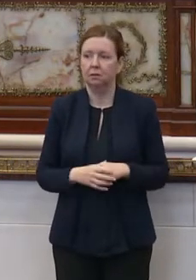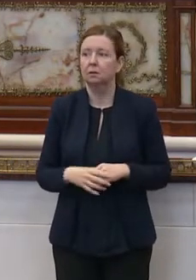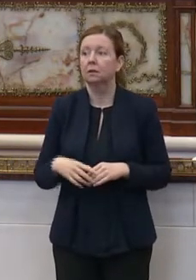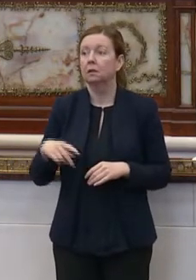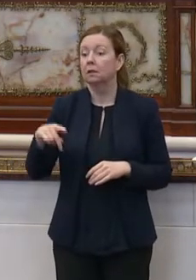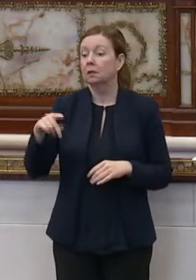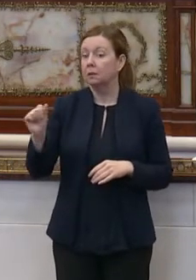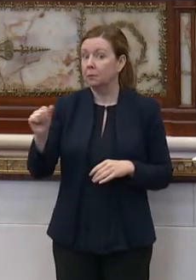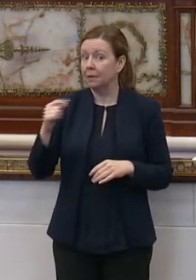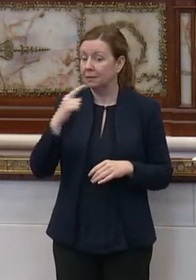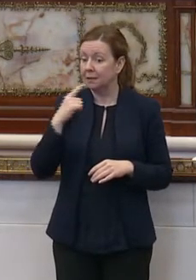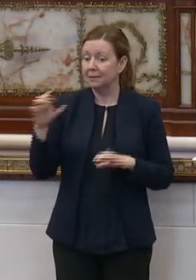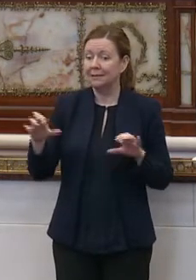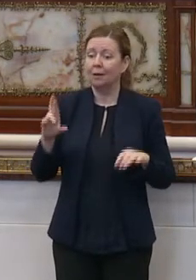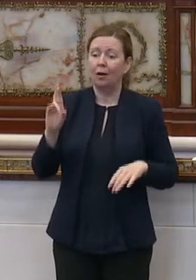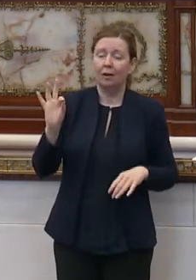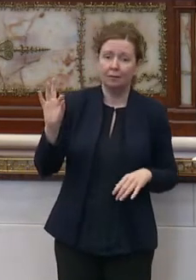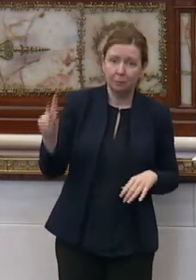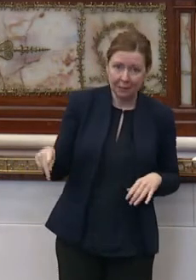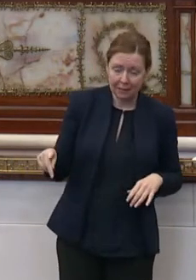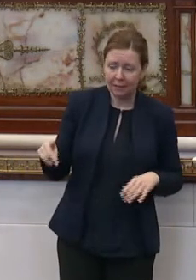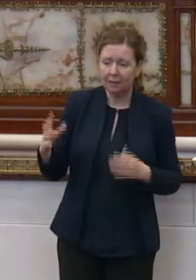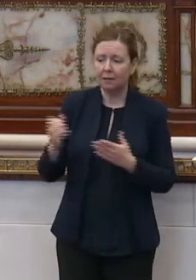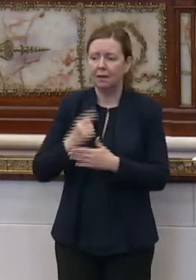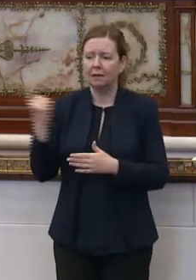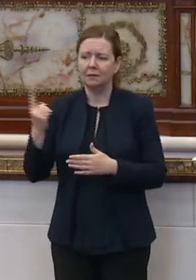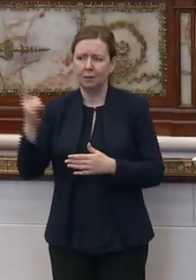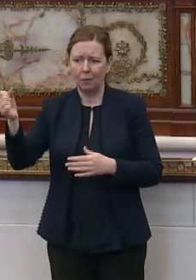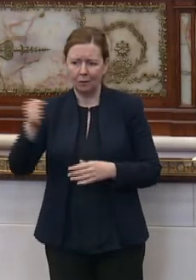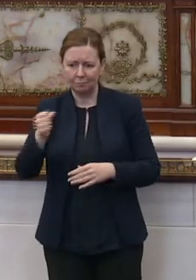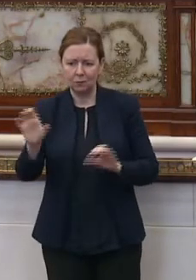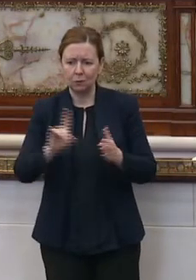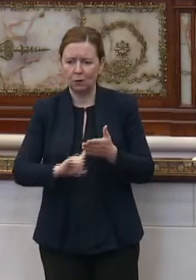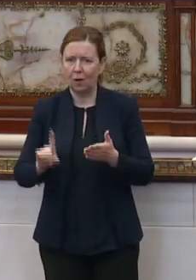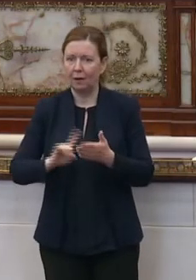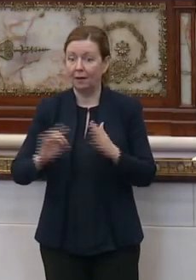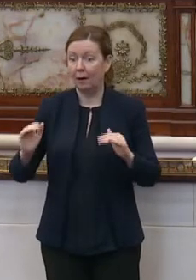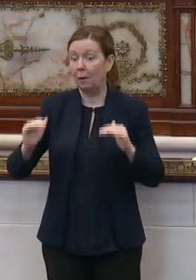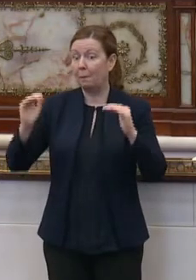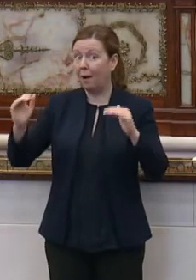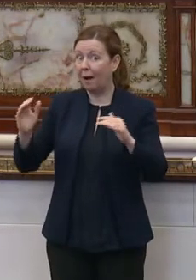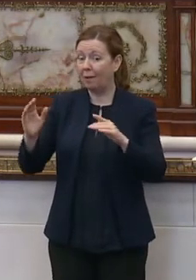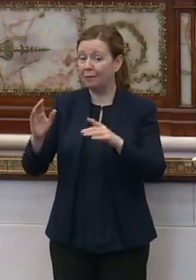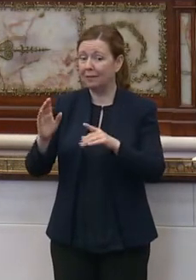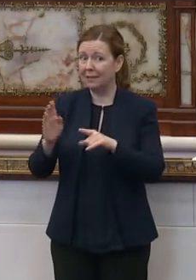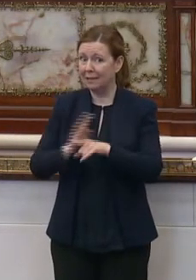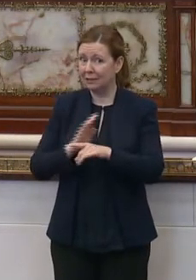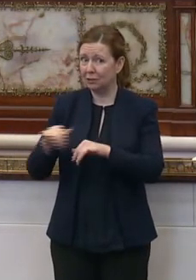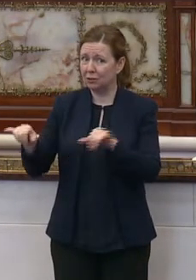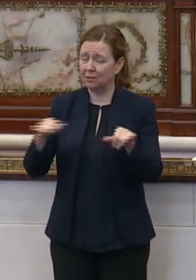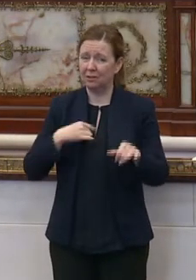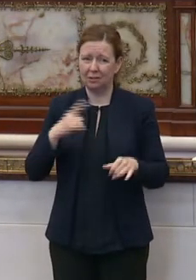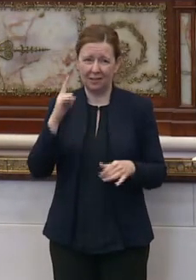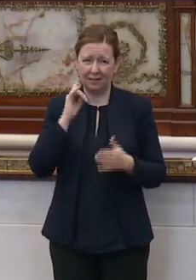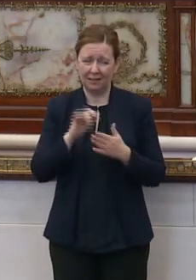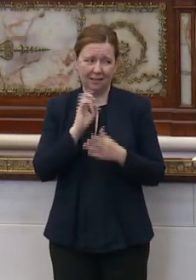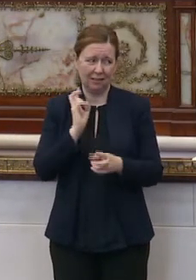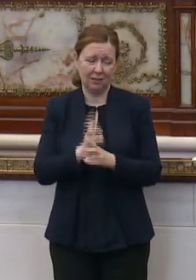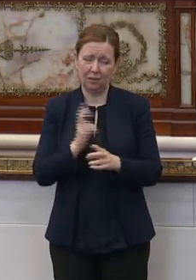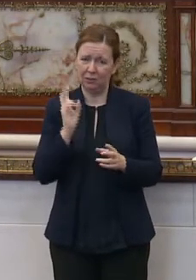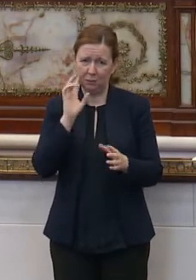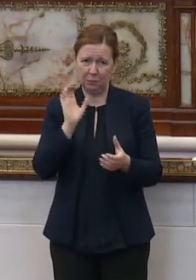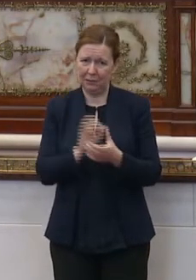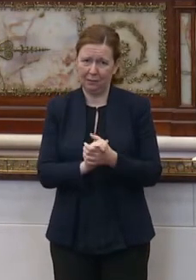says they did an RFP, got someone to do an audit, and now they're above industry standard. I find that to be very difficult